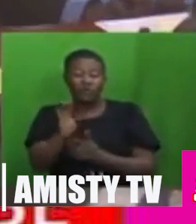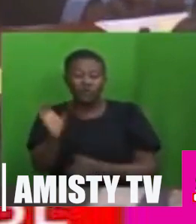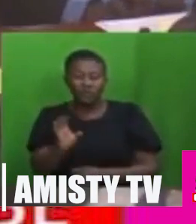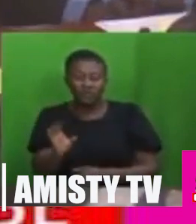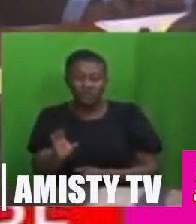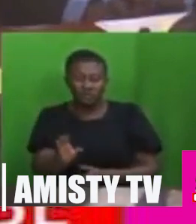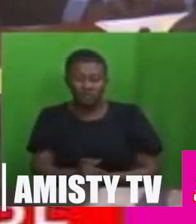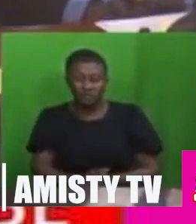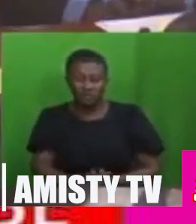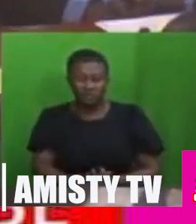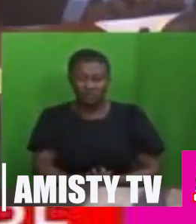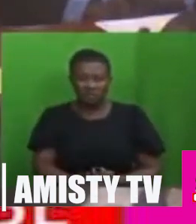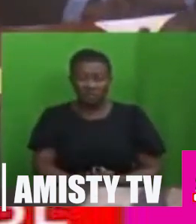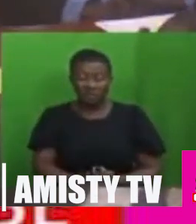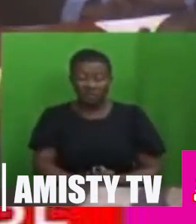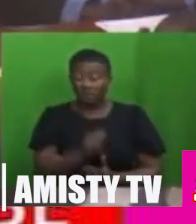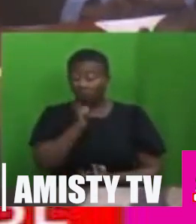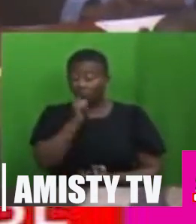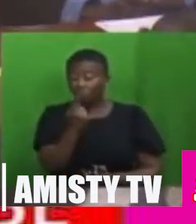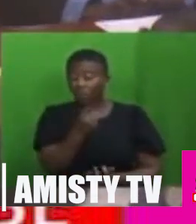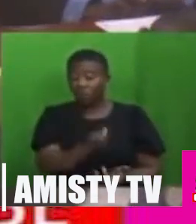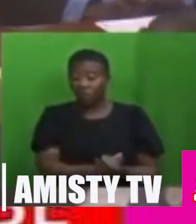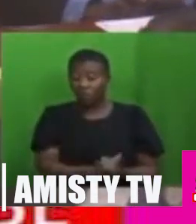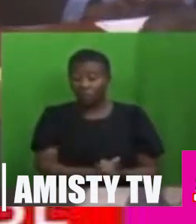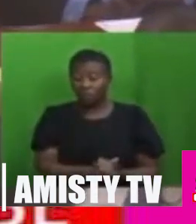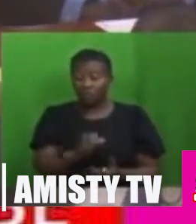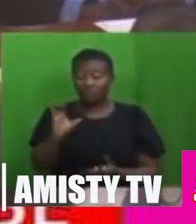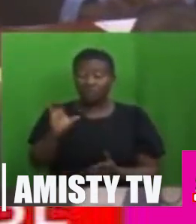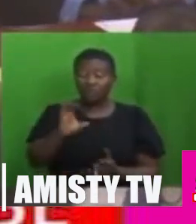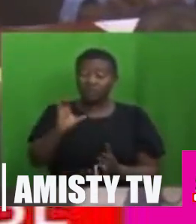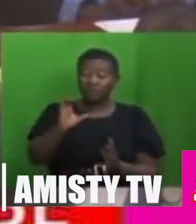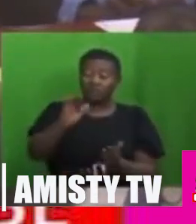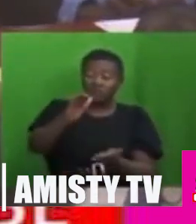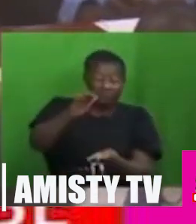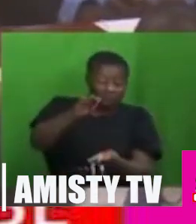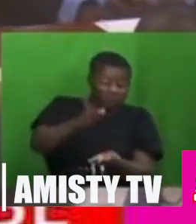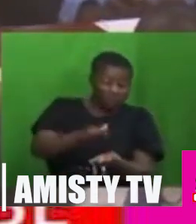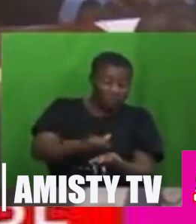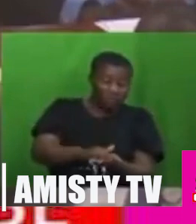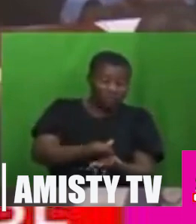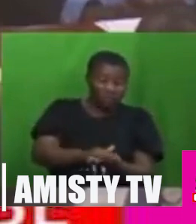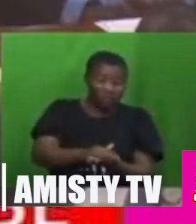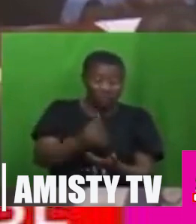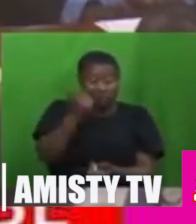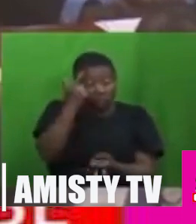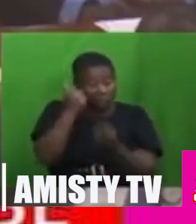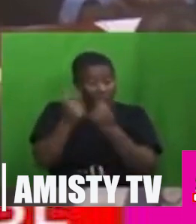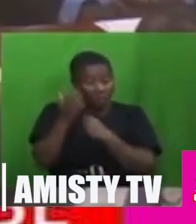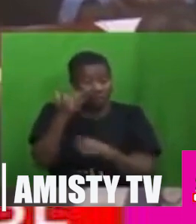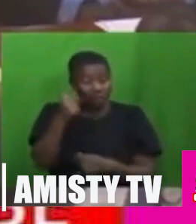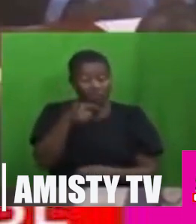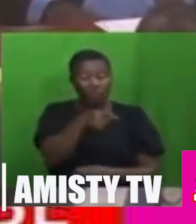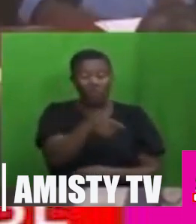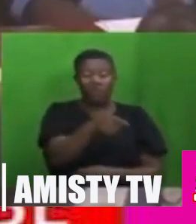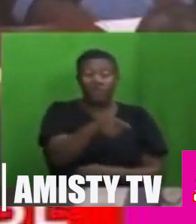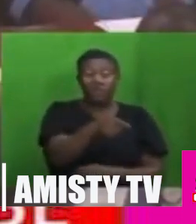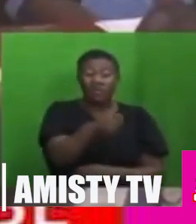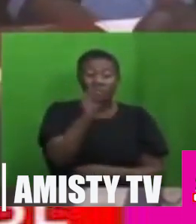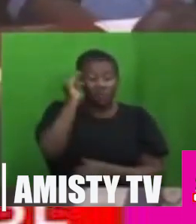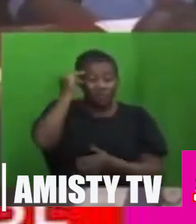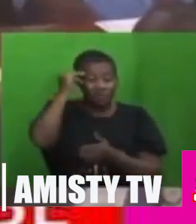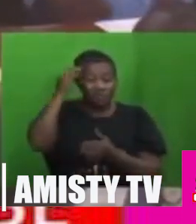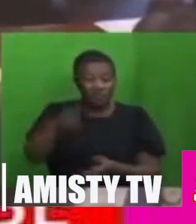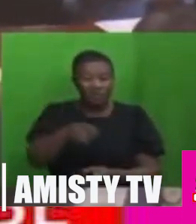Speaker, aside that, the city depreciation we are seeing so far is largely because he has defaulted in the payment